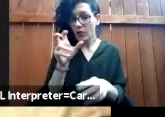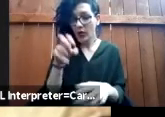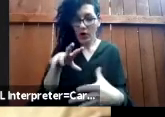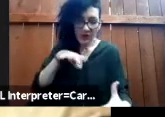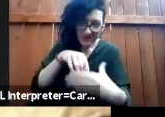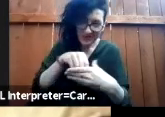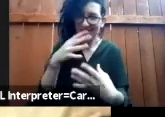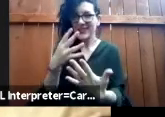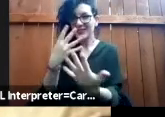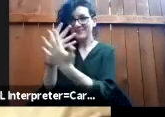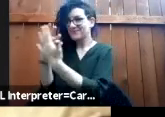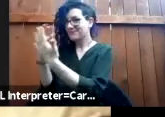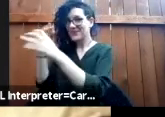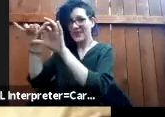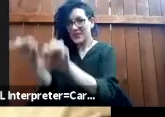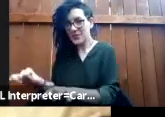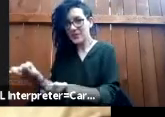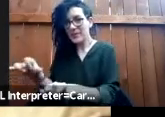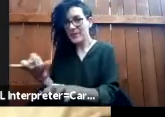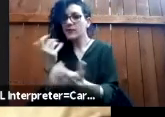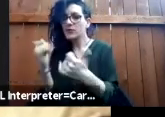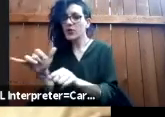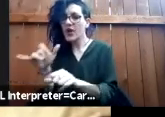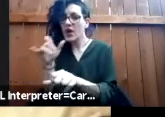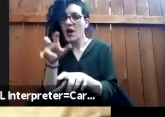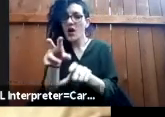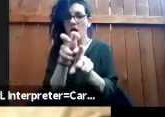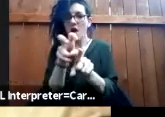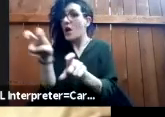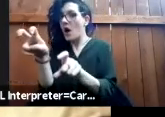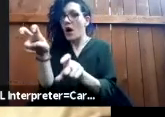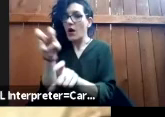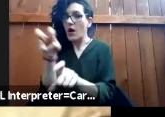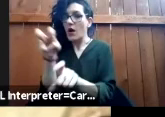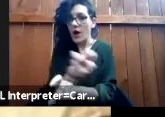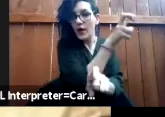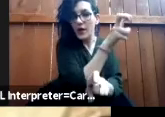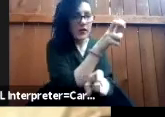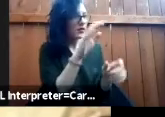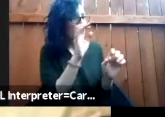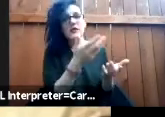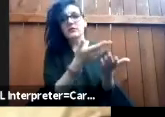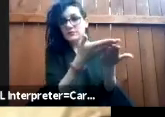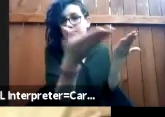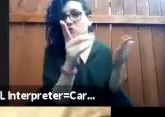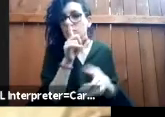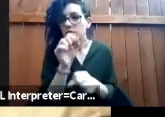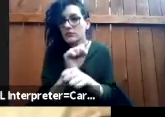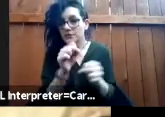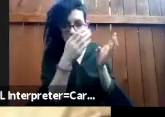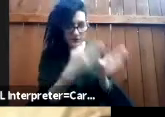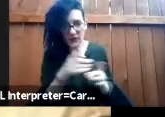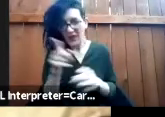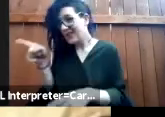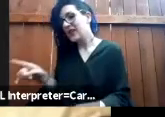and abolish the entities that are dehumanizing them and making them disposable and so as an organizer